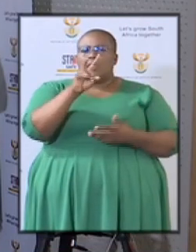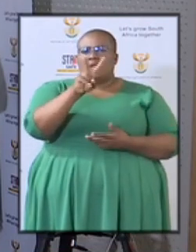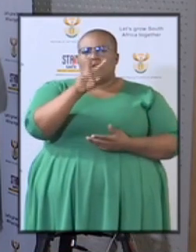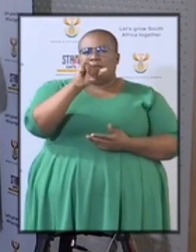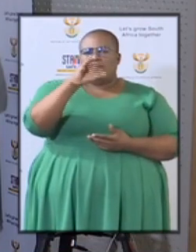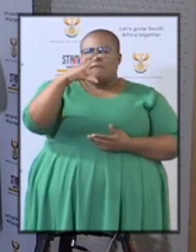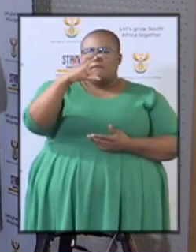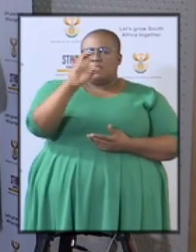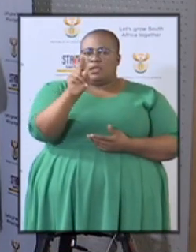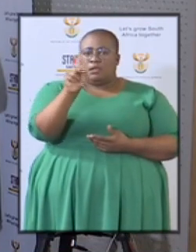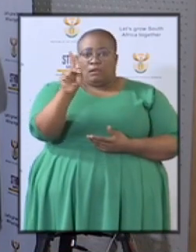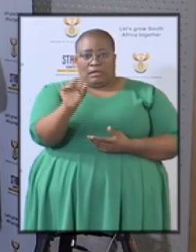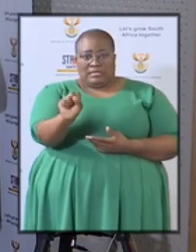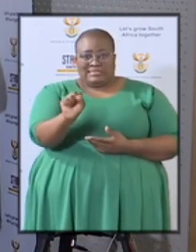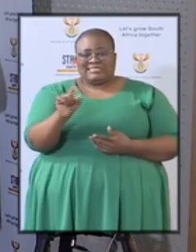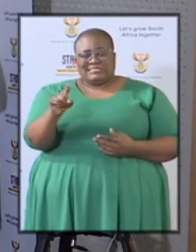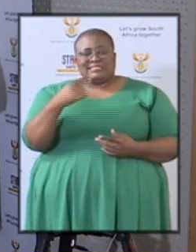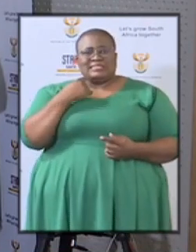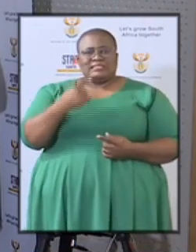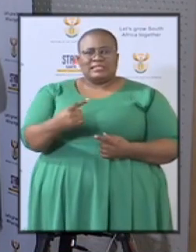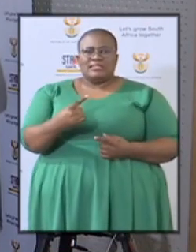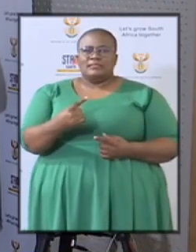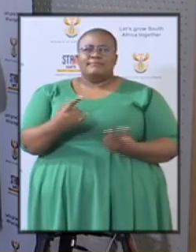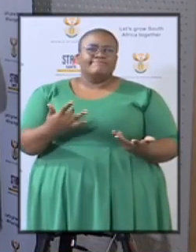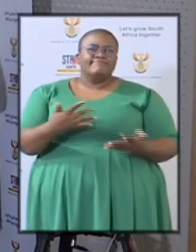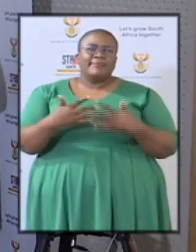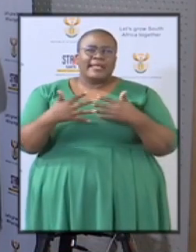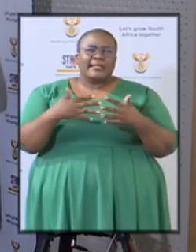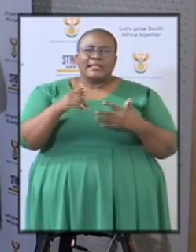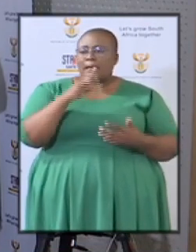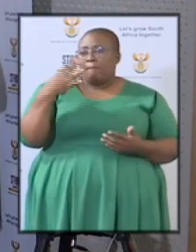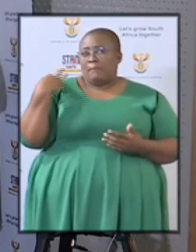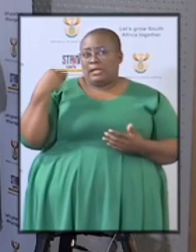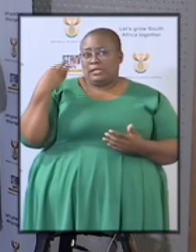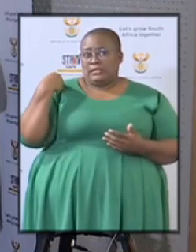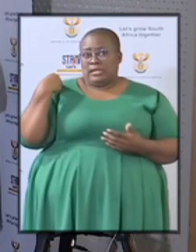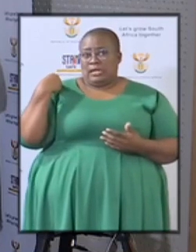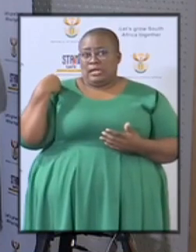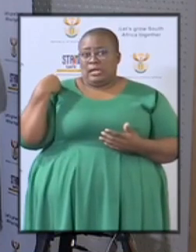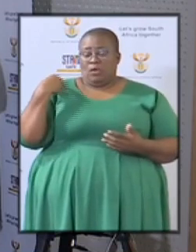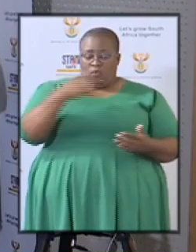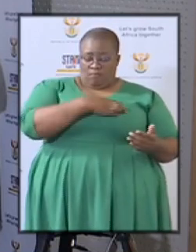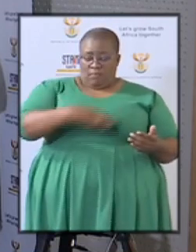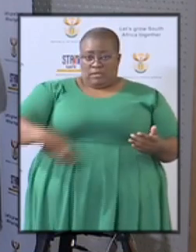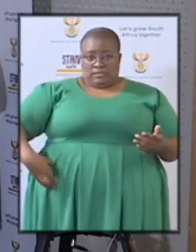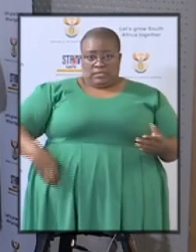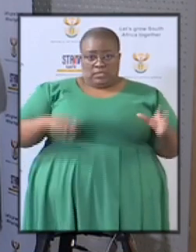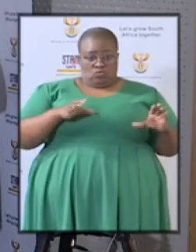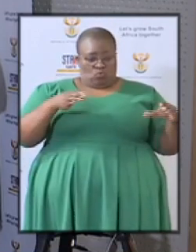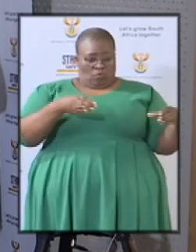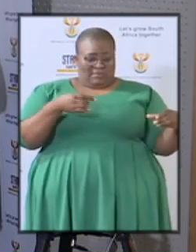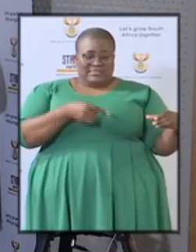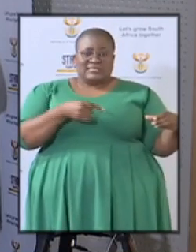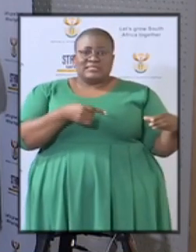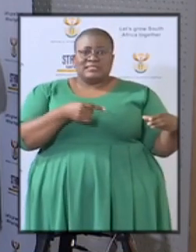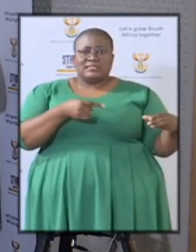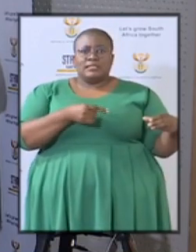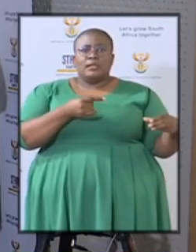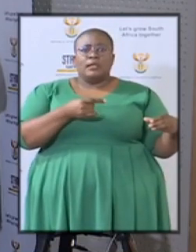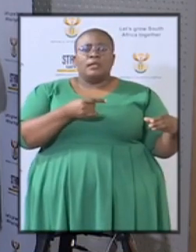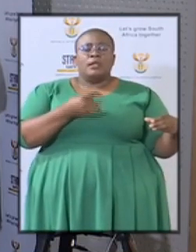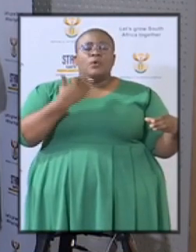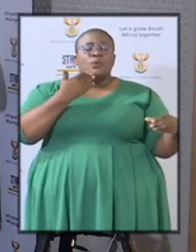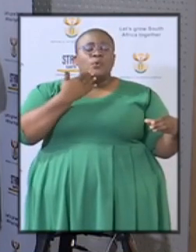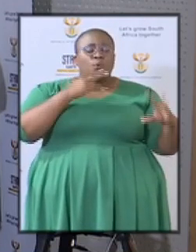He says, Did any of the ministers on the president's committee who will investigate the